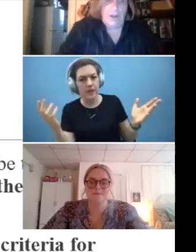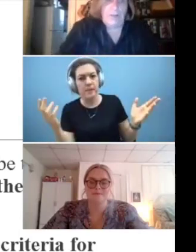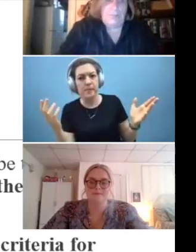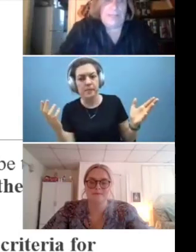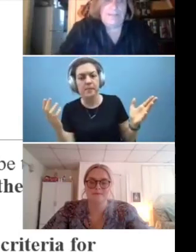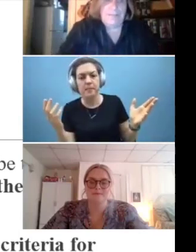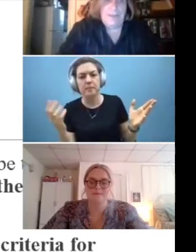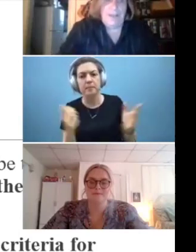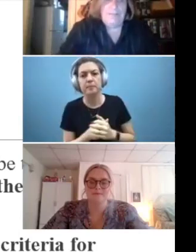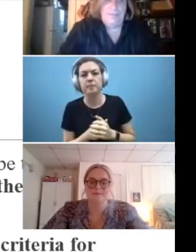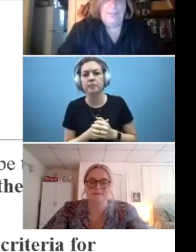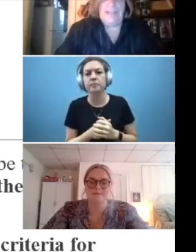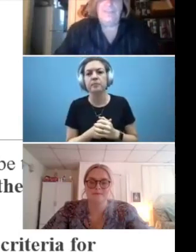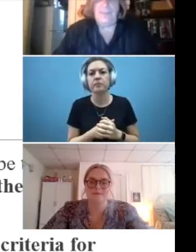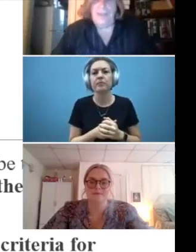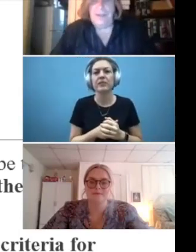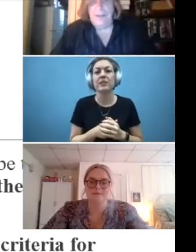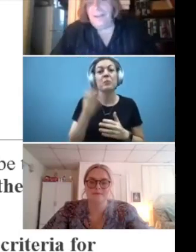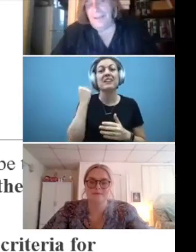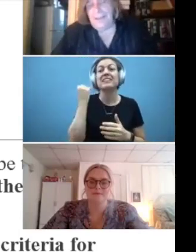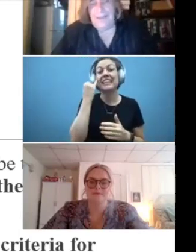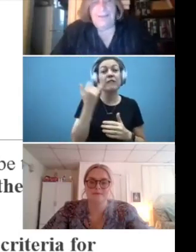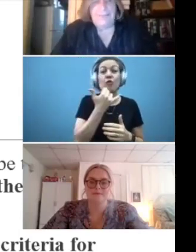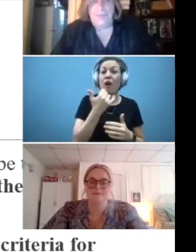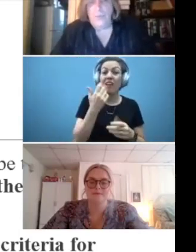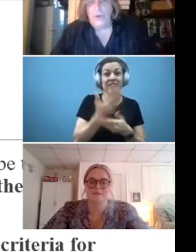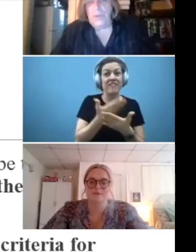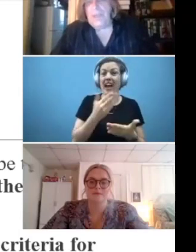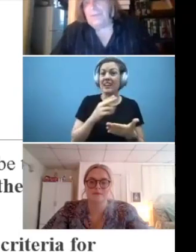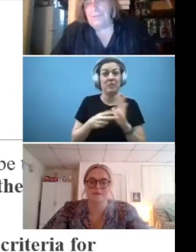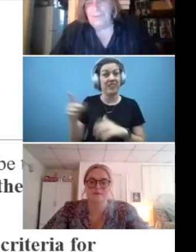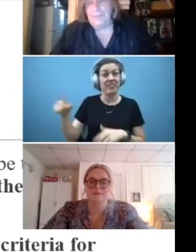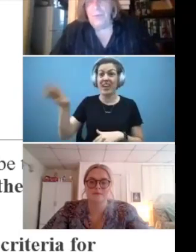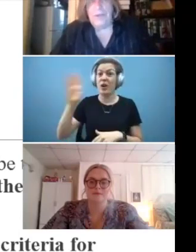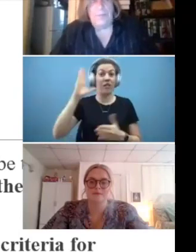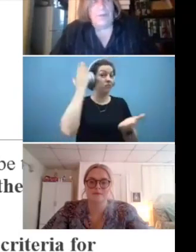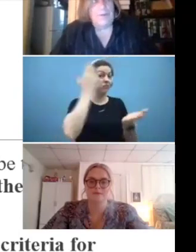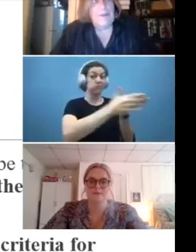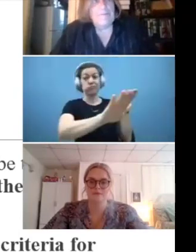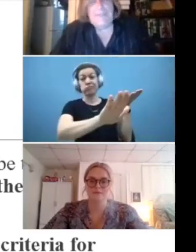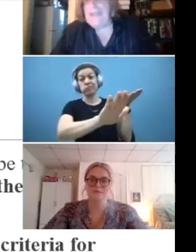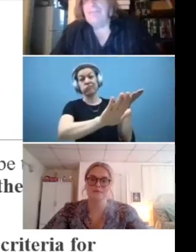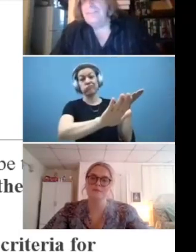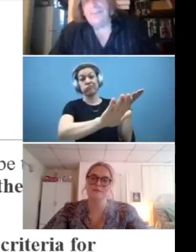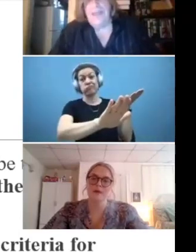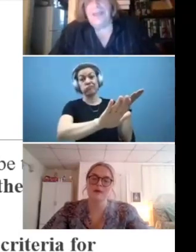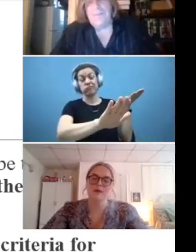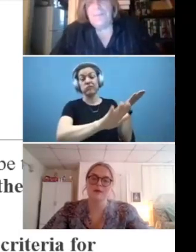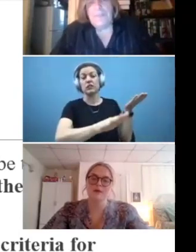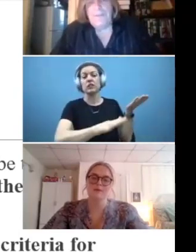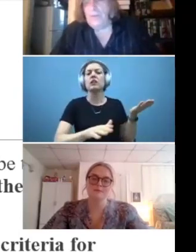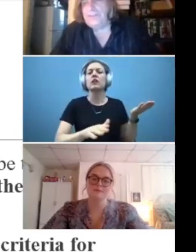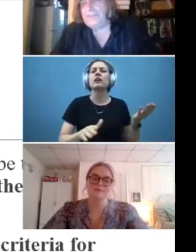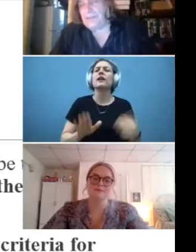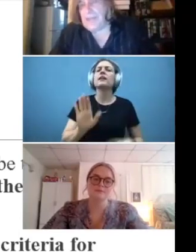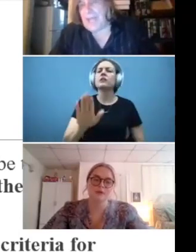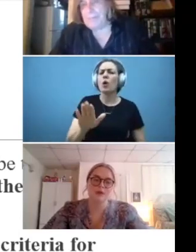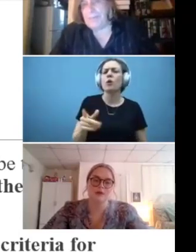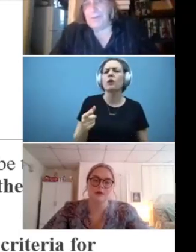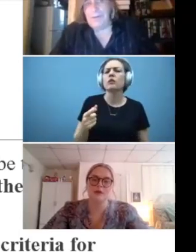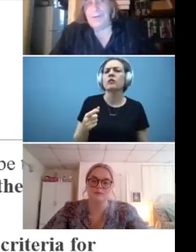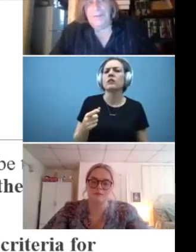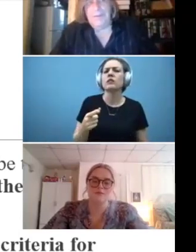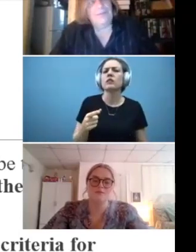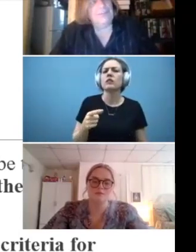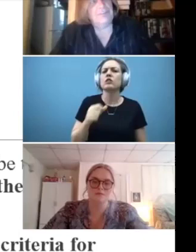for a complaint to be unsubstantiated. And this is a word we haven't even spoken about. They never say, well, this didn't